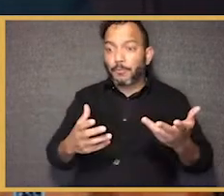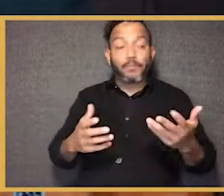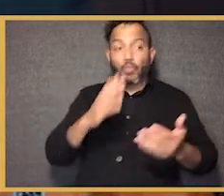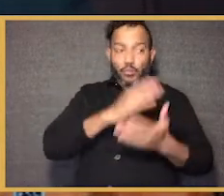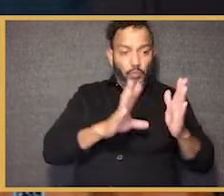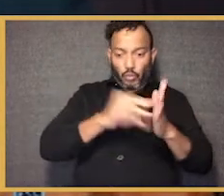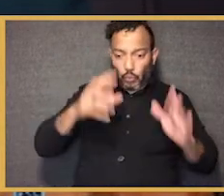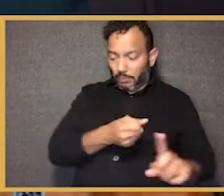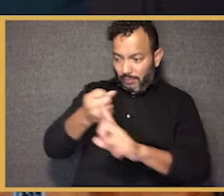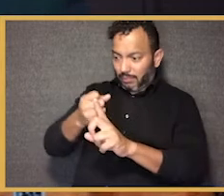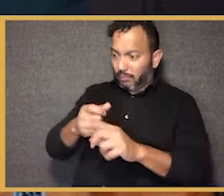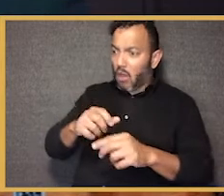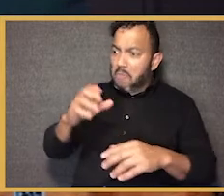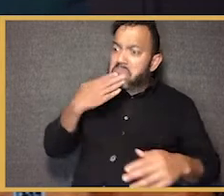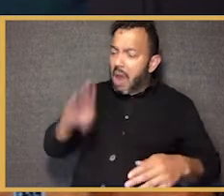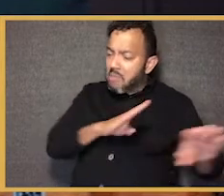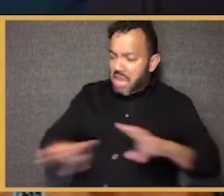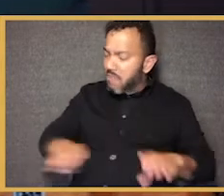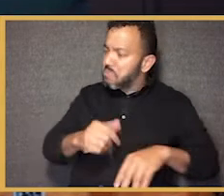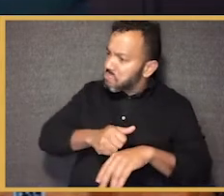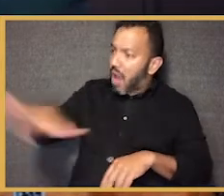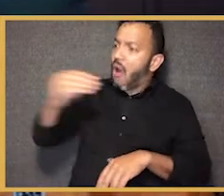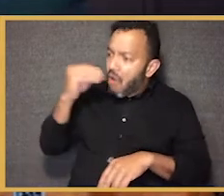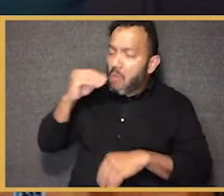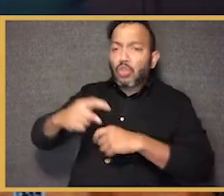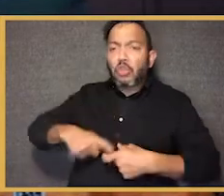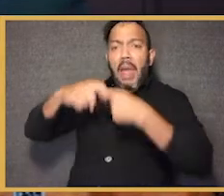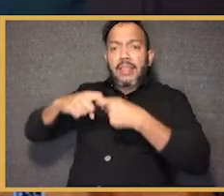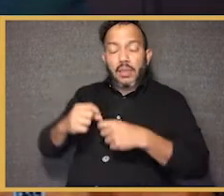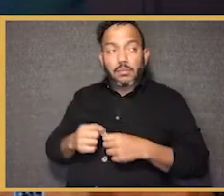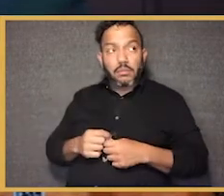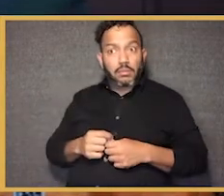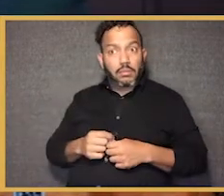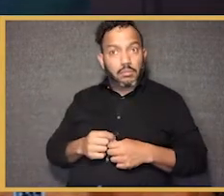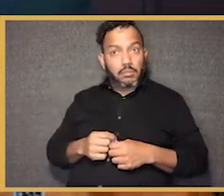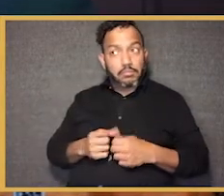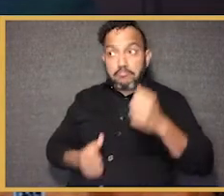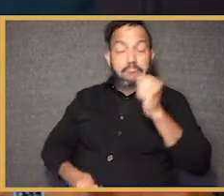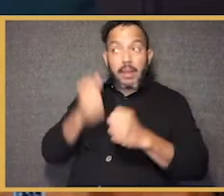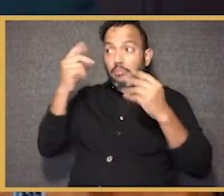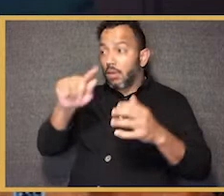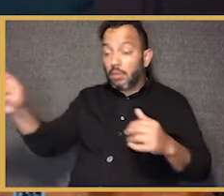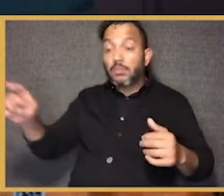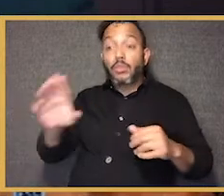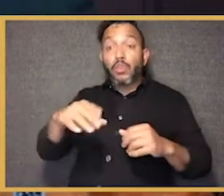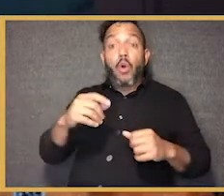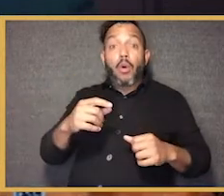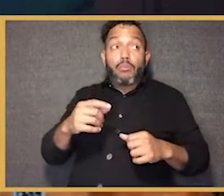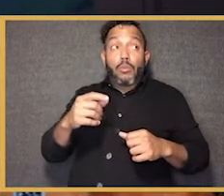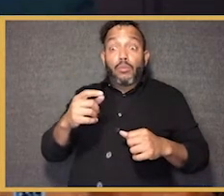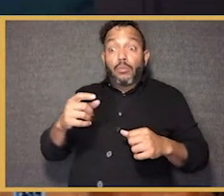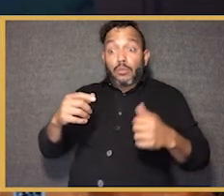being suspended and expelled disproportionately, if we have, as we do, more than